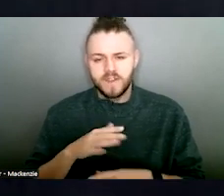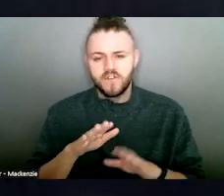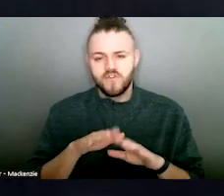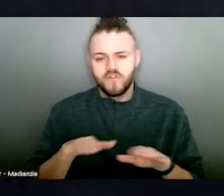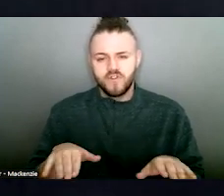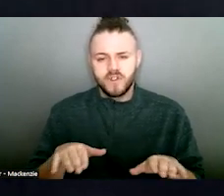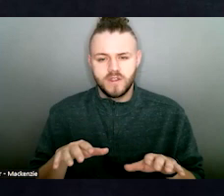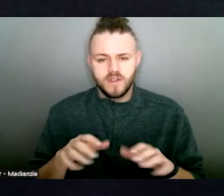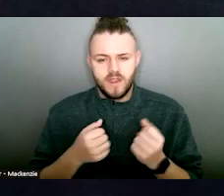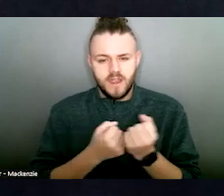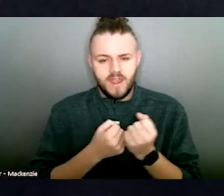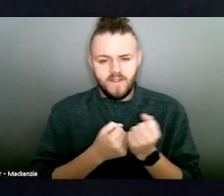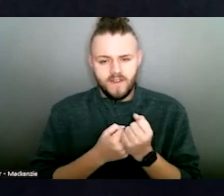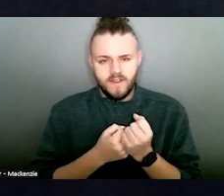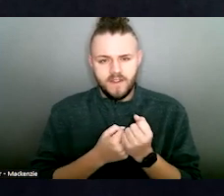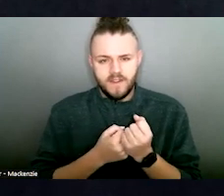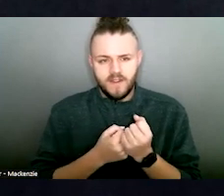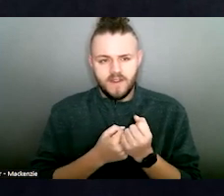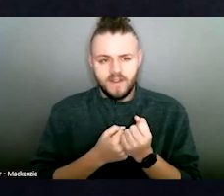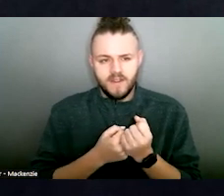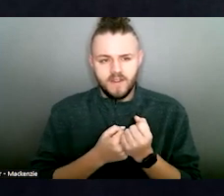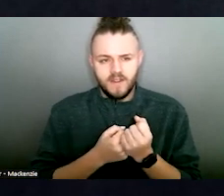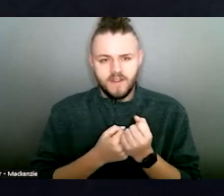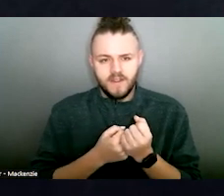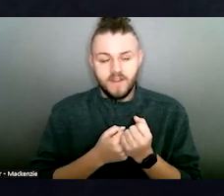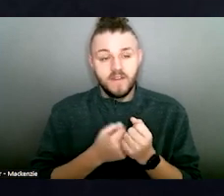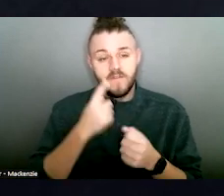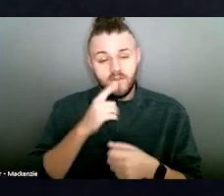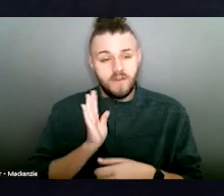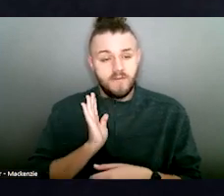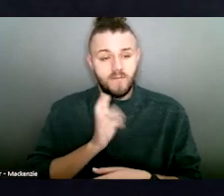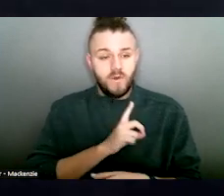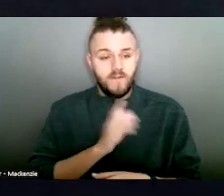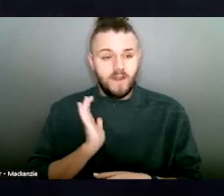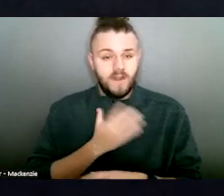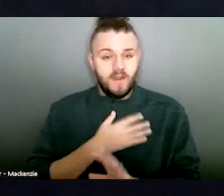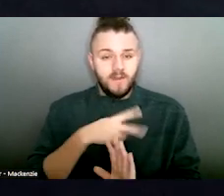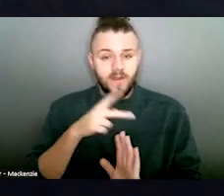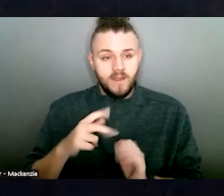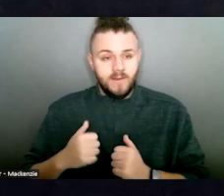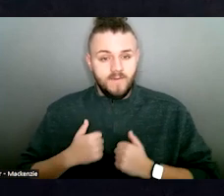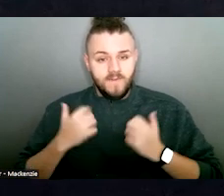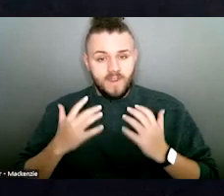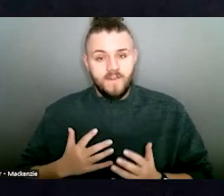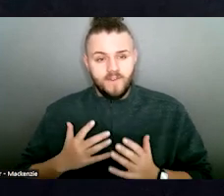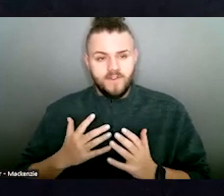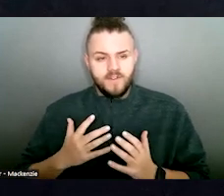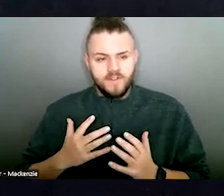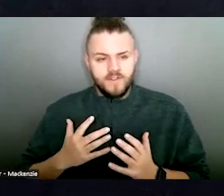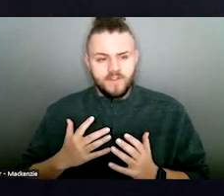in the class. A quarter of our program turned away by receiving assistance to the protection order